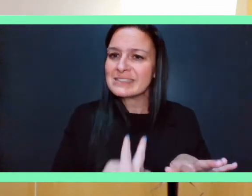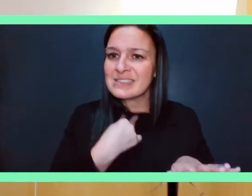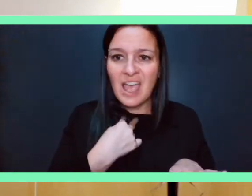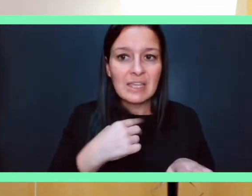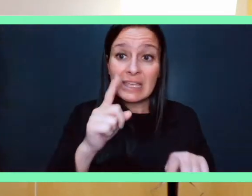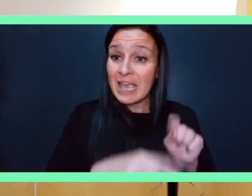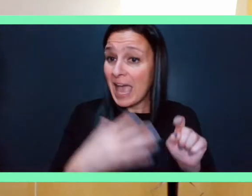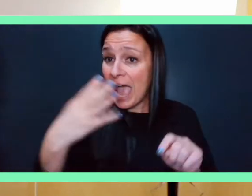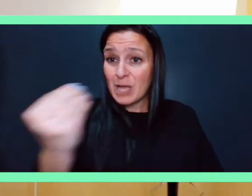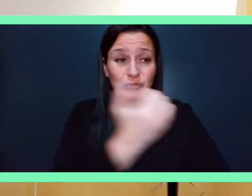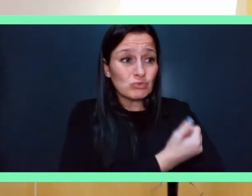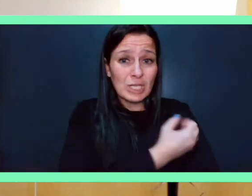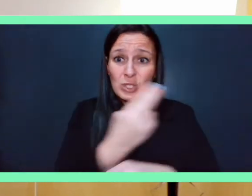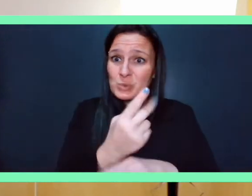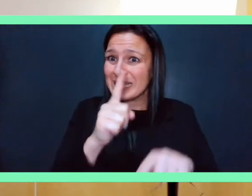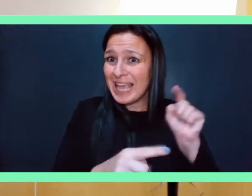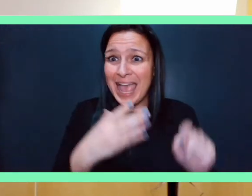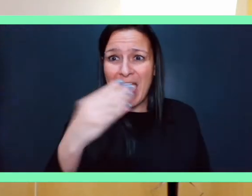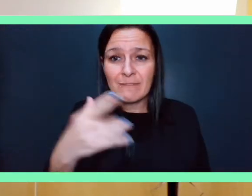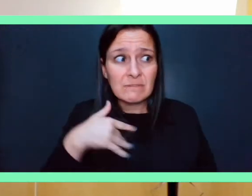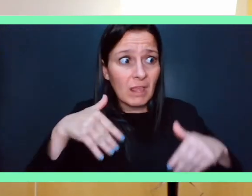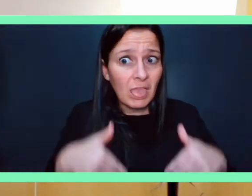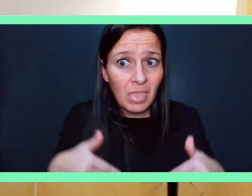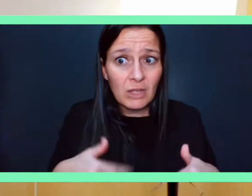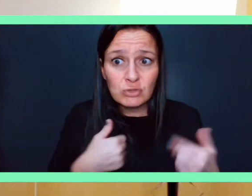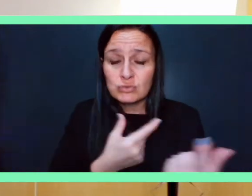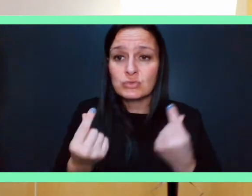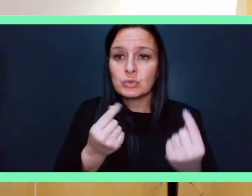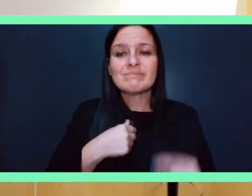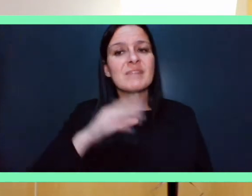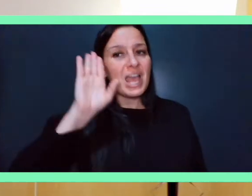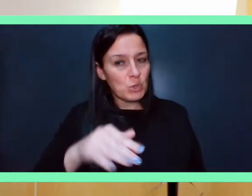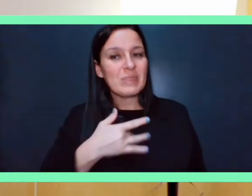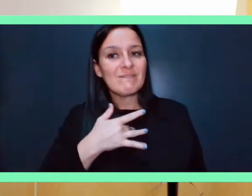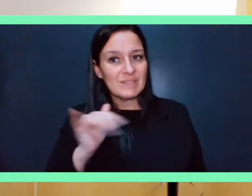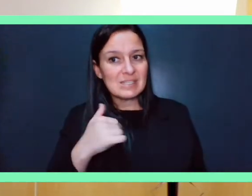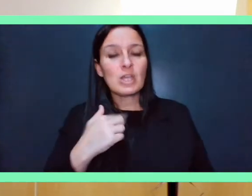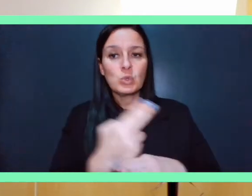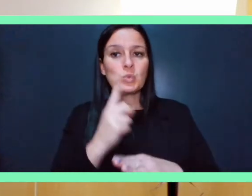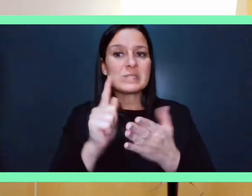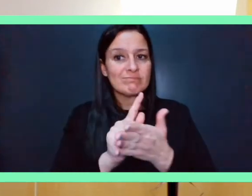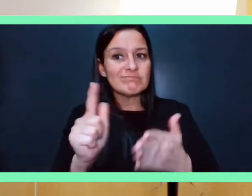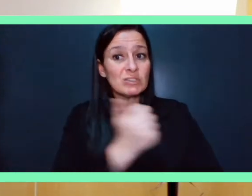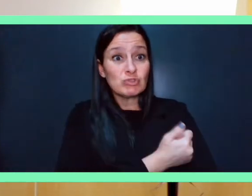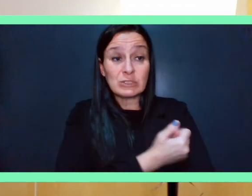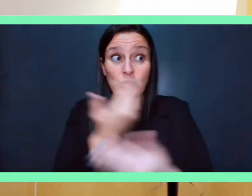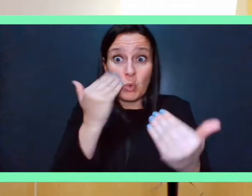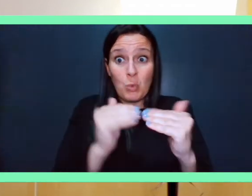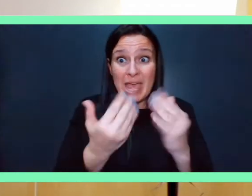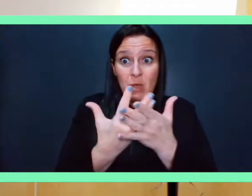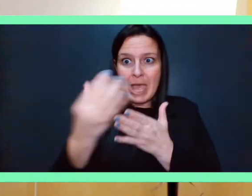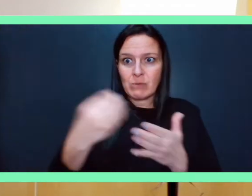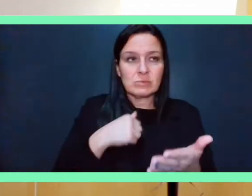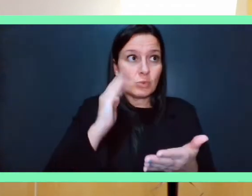have an answer out and I know what that feels like to use illicitly and not know how to get out of it not have an